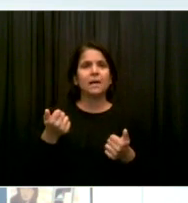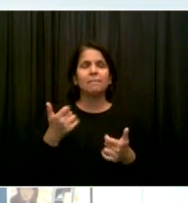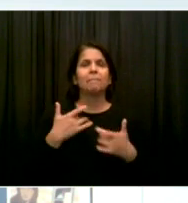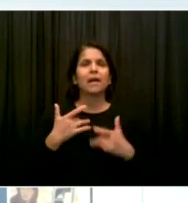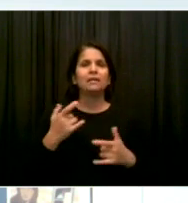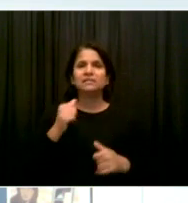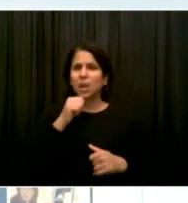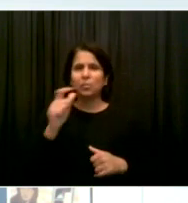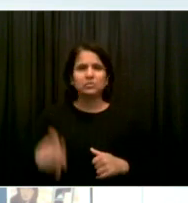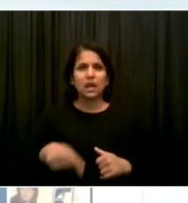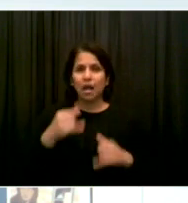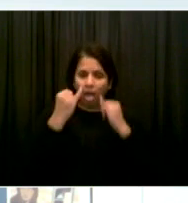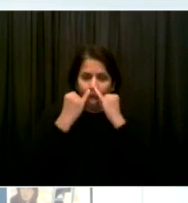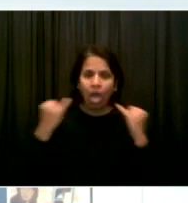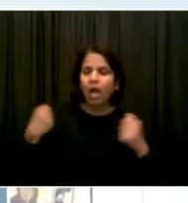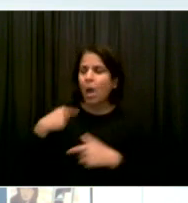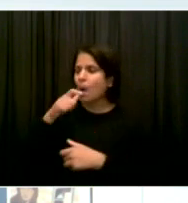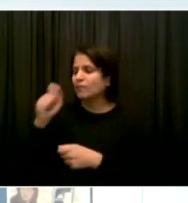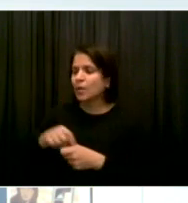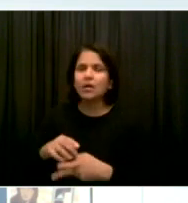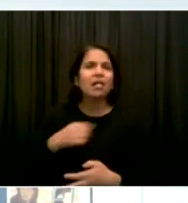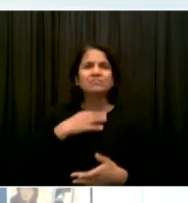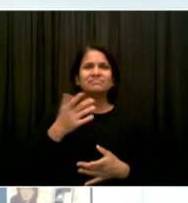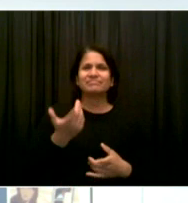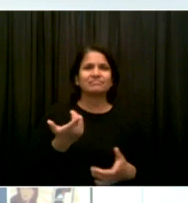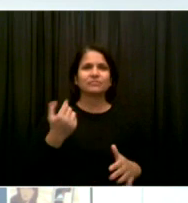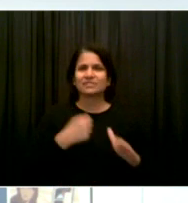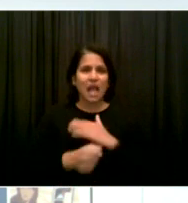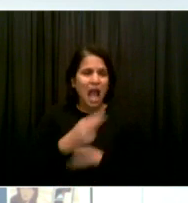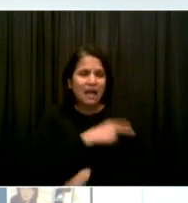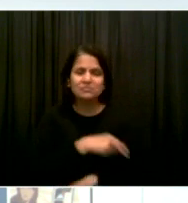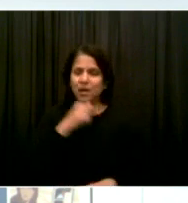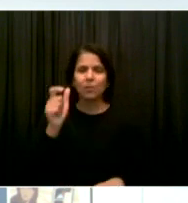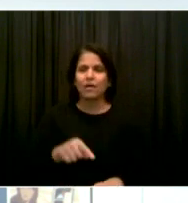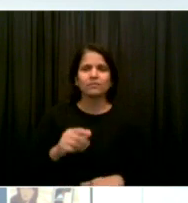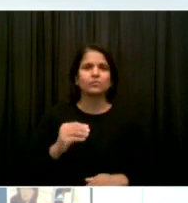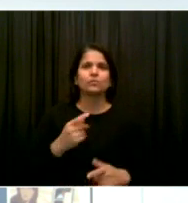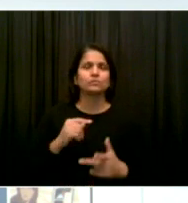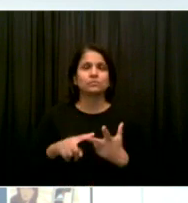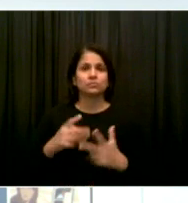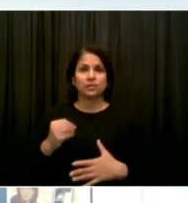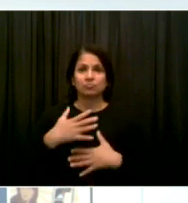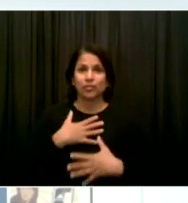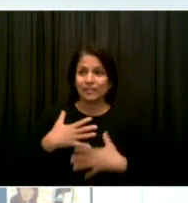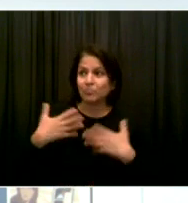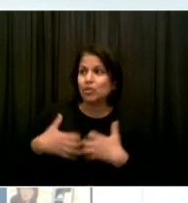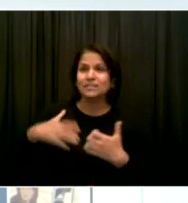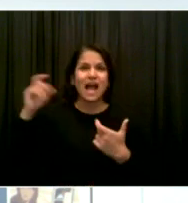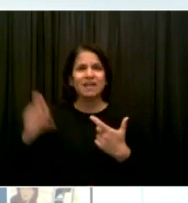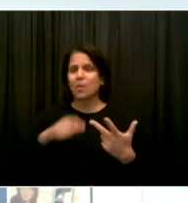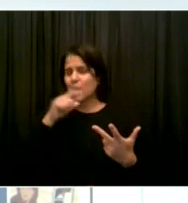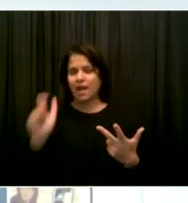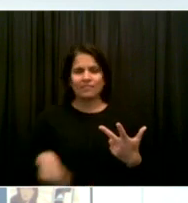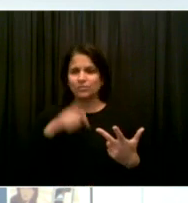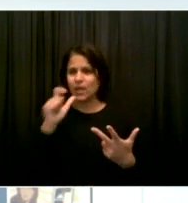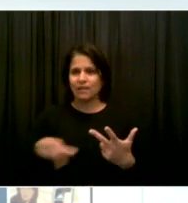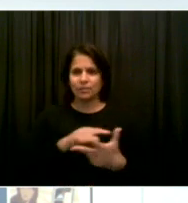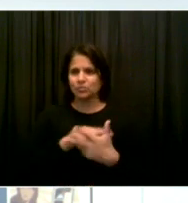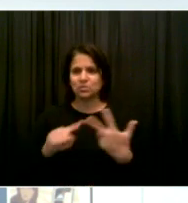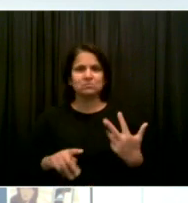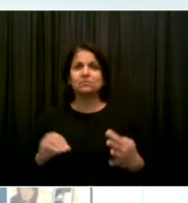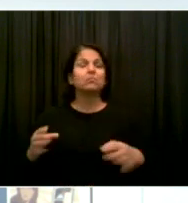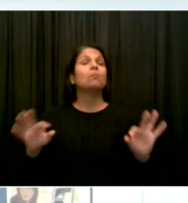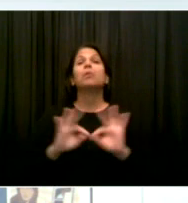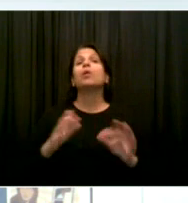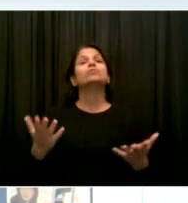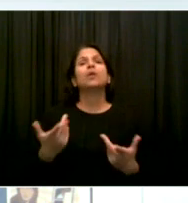ventilator, and that makes a very significant difference. The other thing that I want to emphasize is that we are not taking